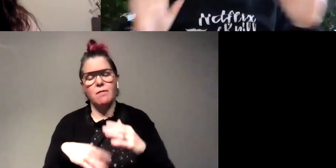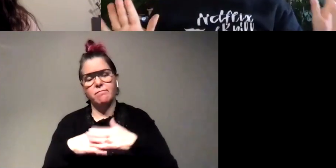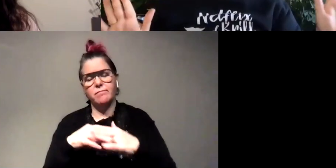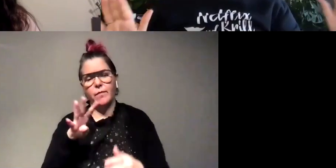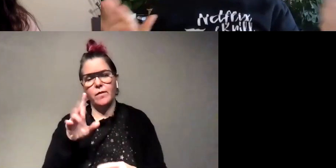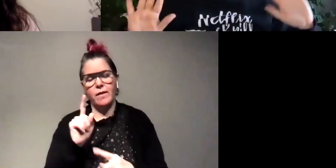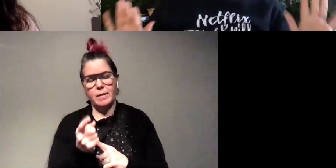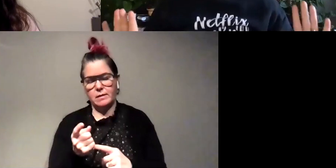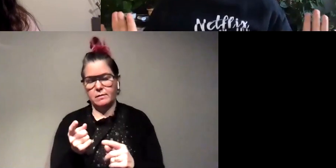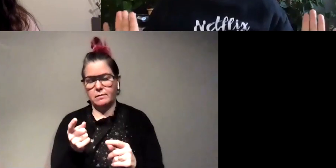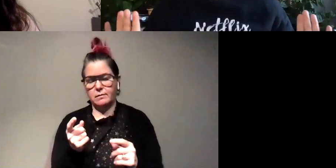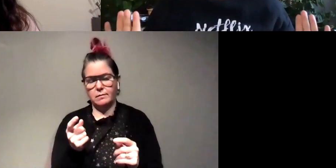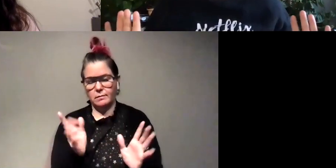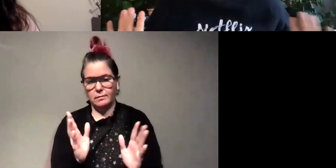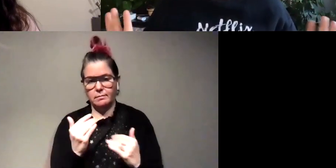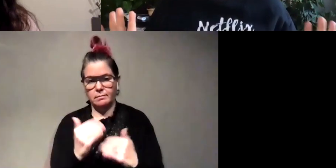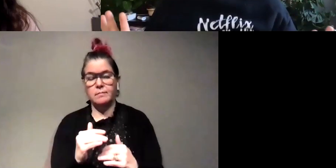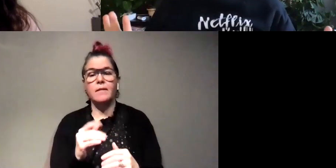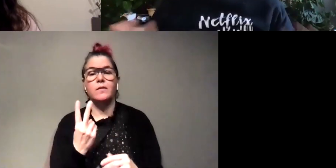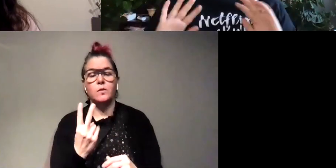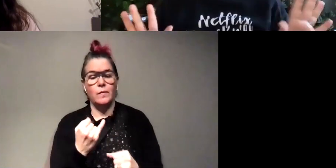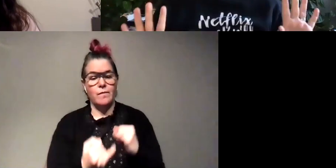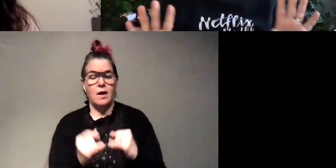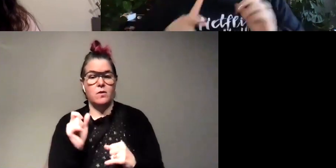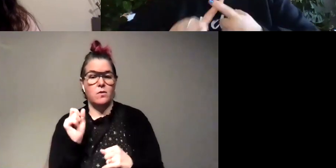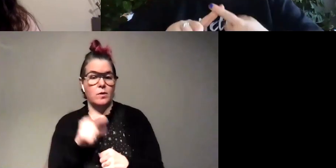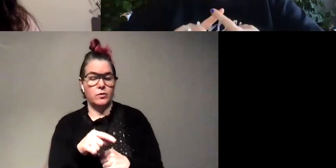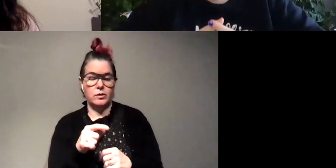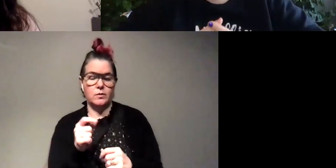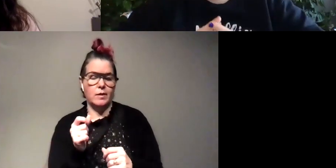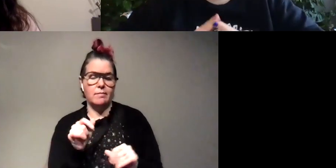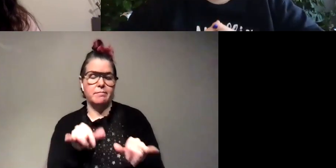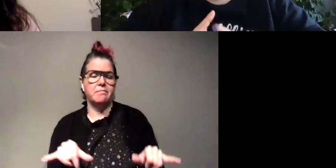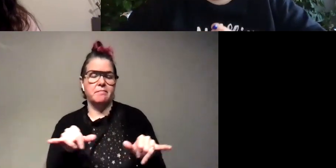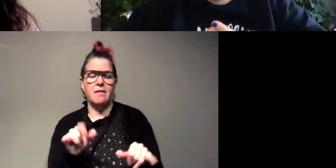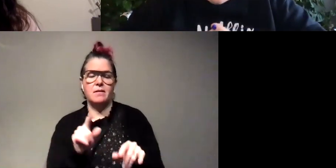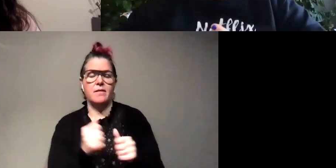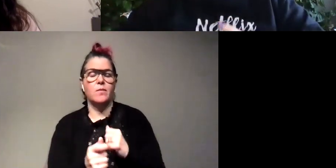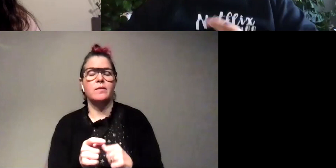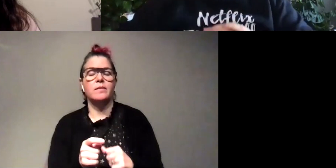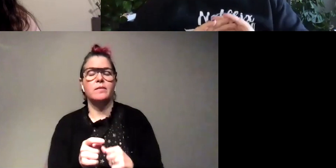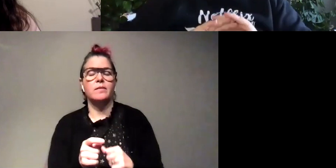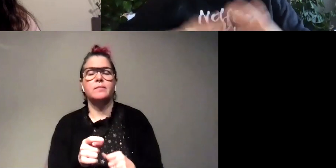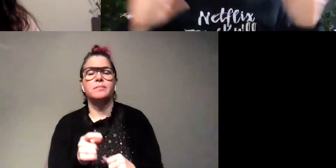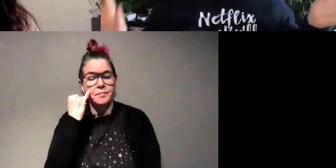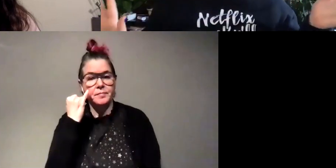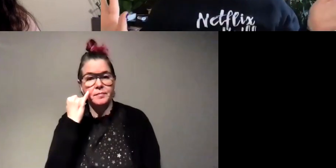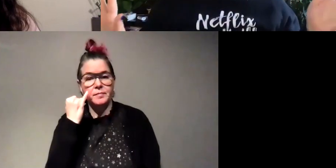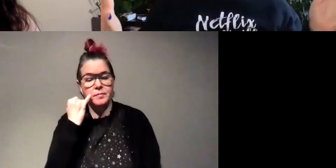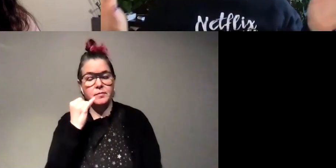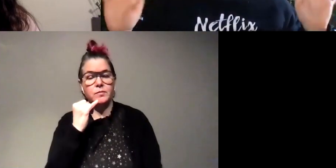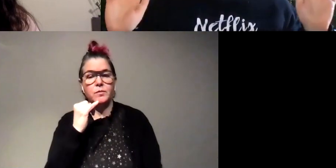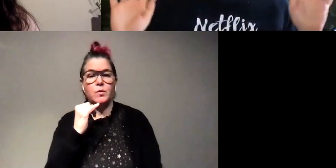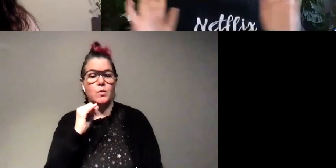minutes so we have two final questions that we like to ask everybody the first is if you have the intention of the entire